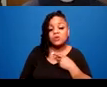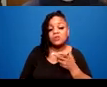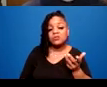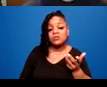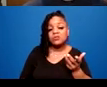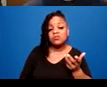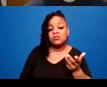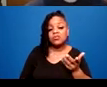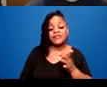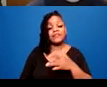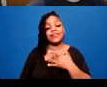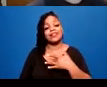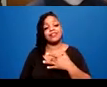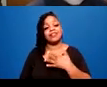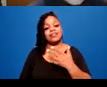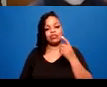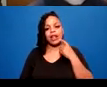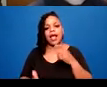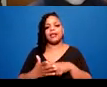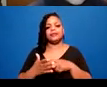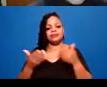Kibla and Leah and Galadriel today.